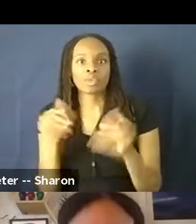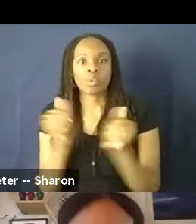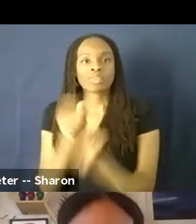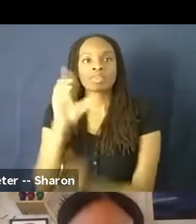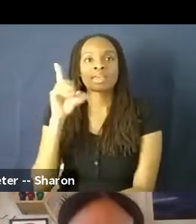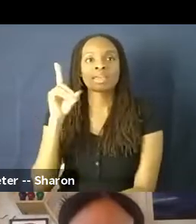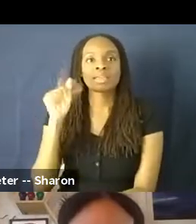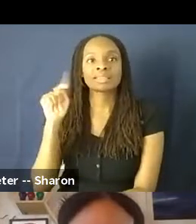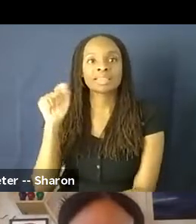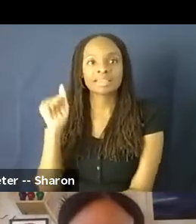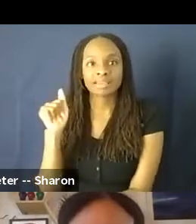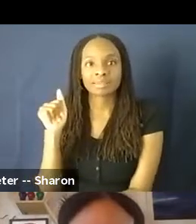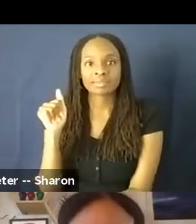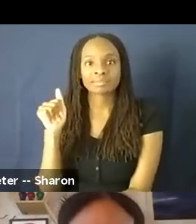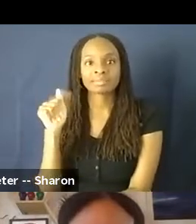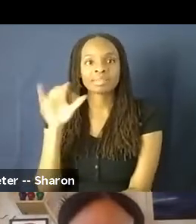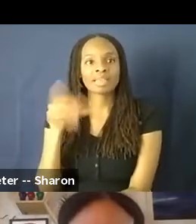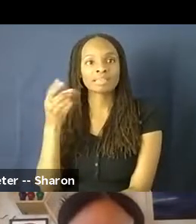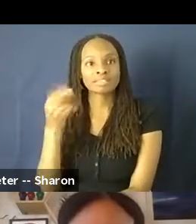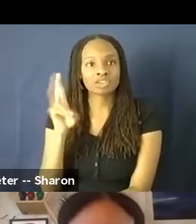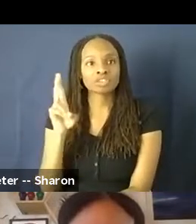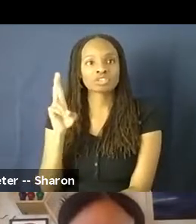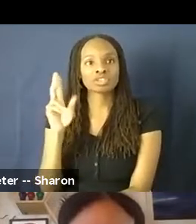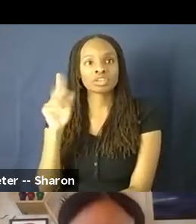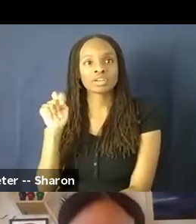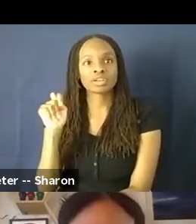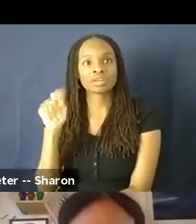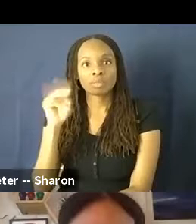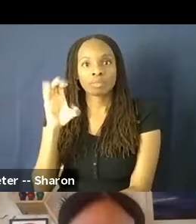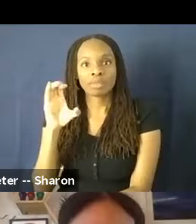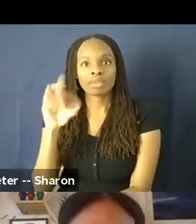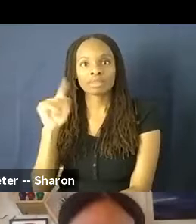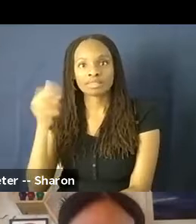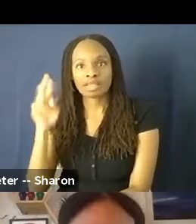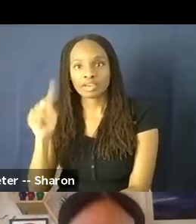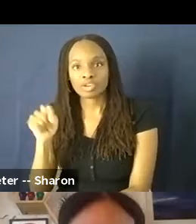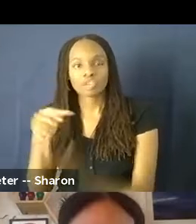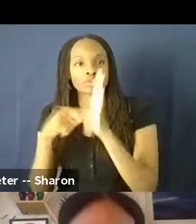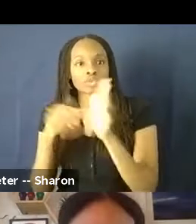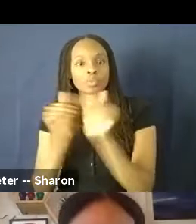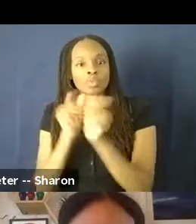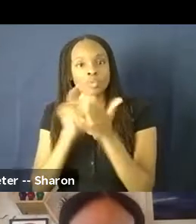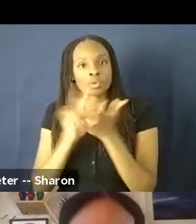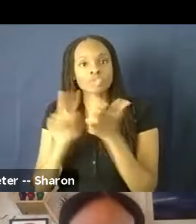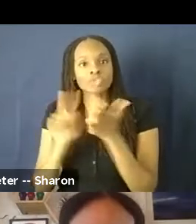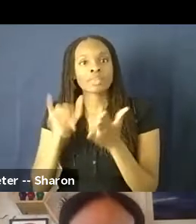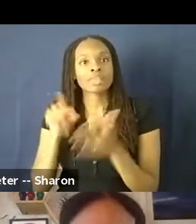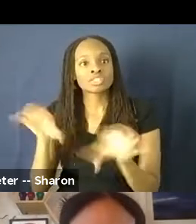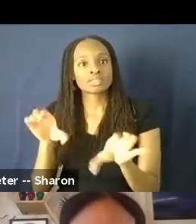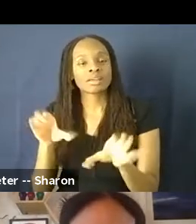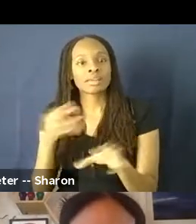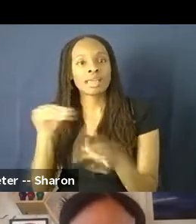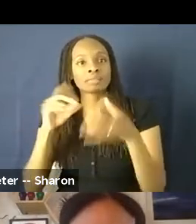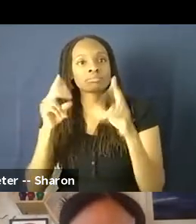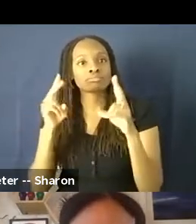that Dr. Taggart showed you in terms of the research that she's done in partnership with